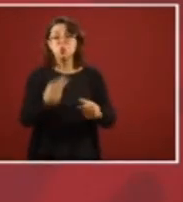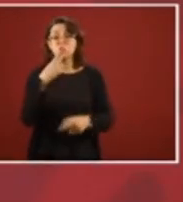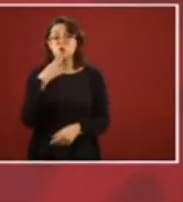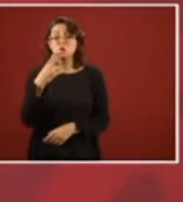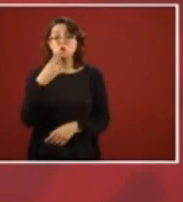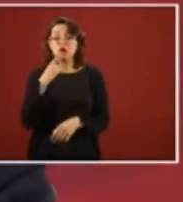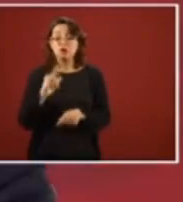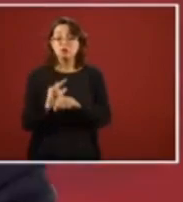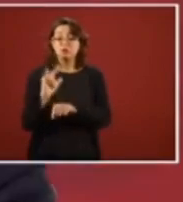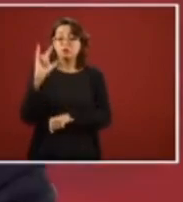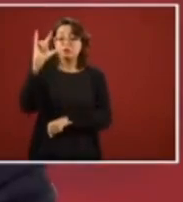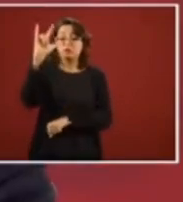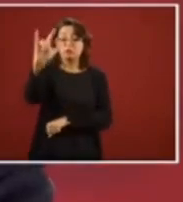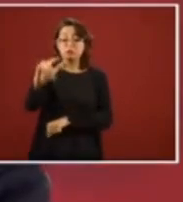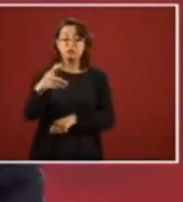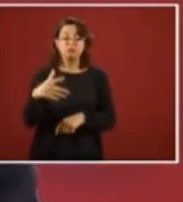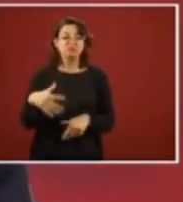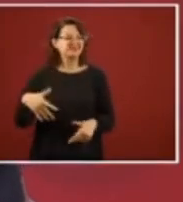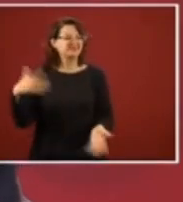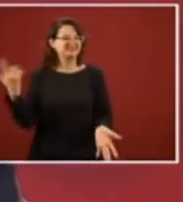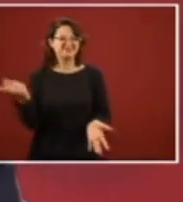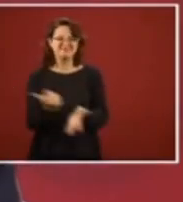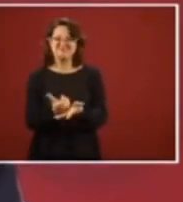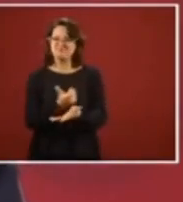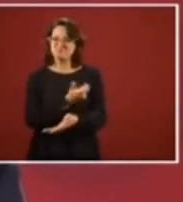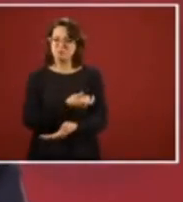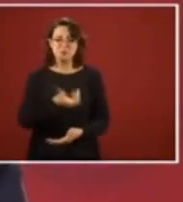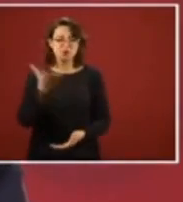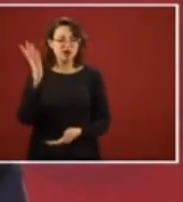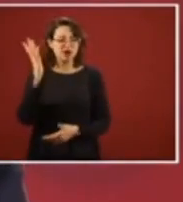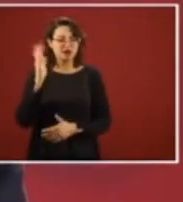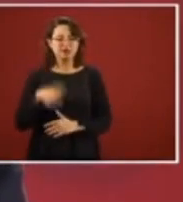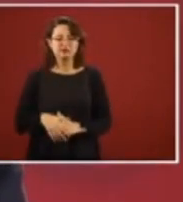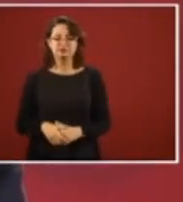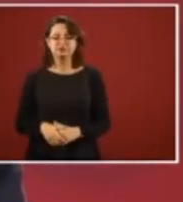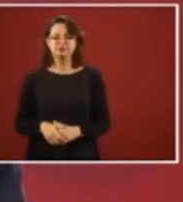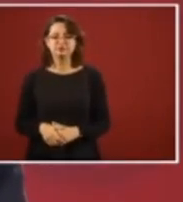Because the cost of operation was very elevated.